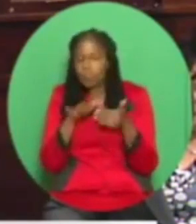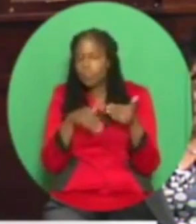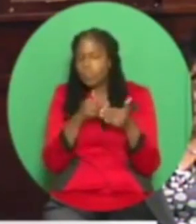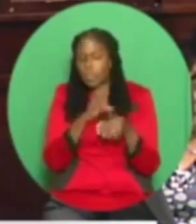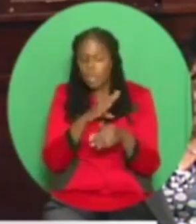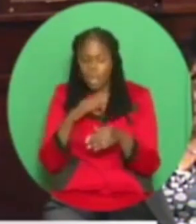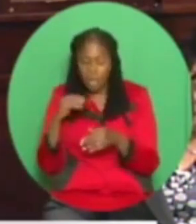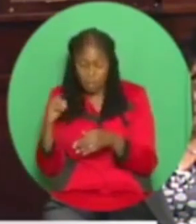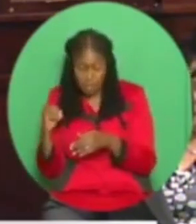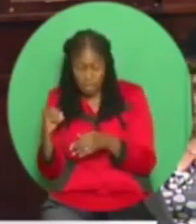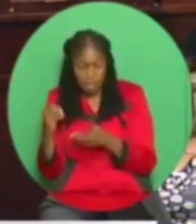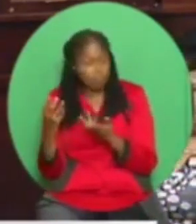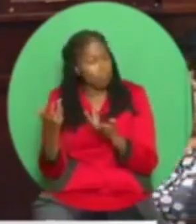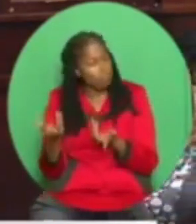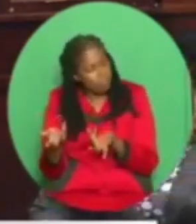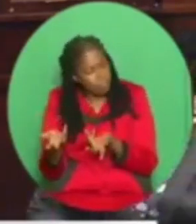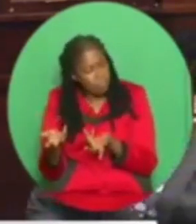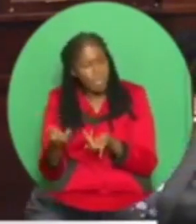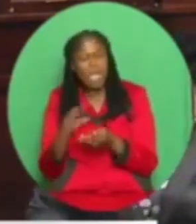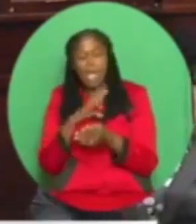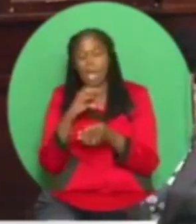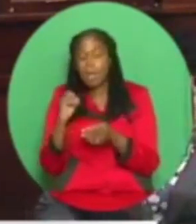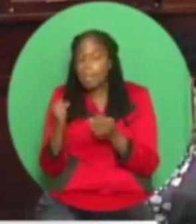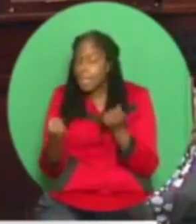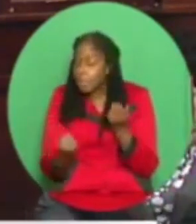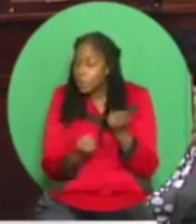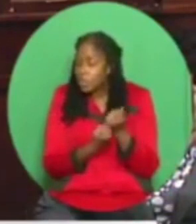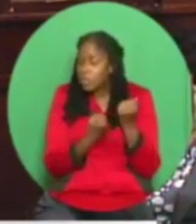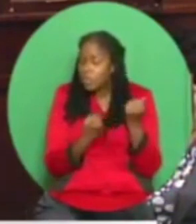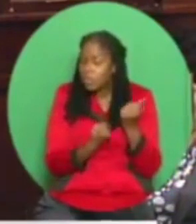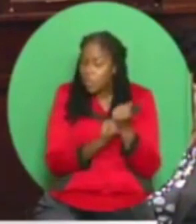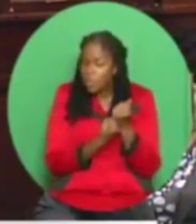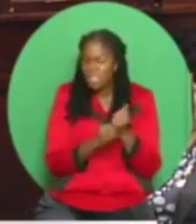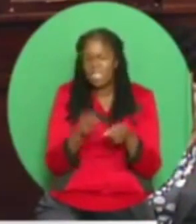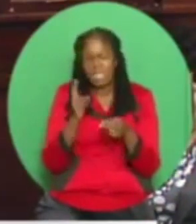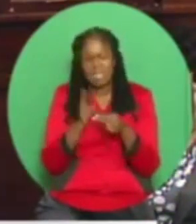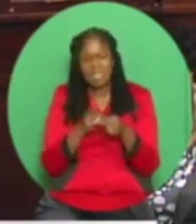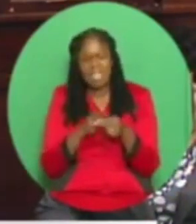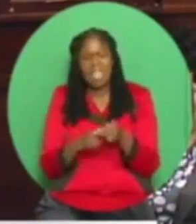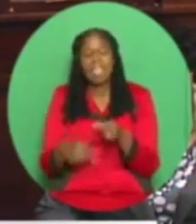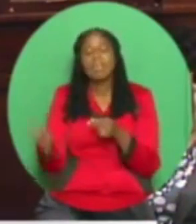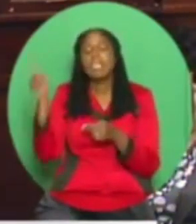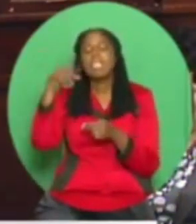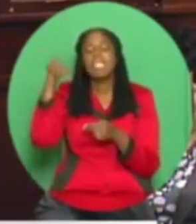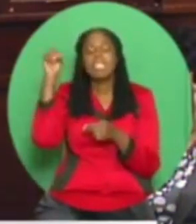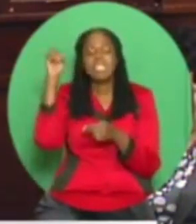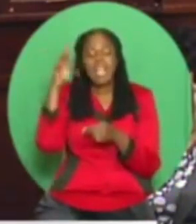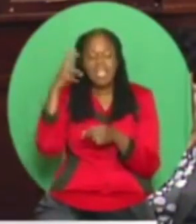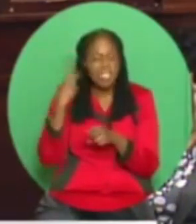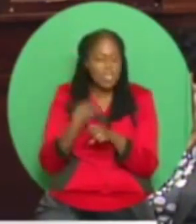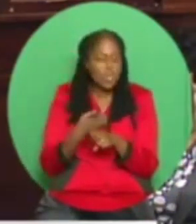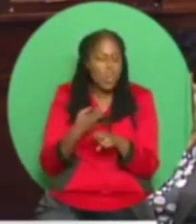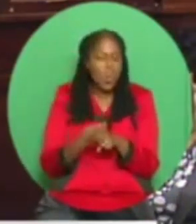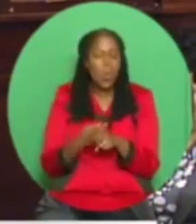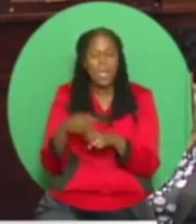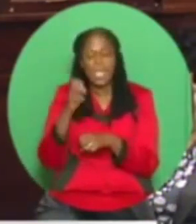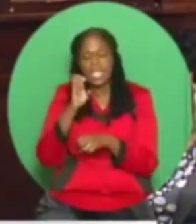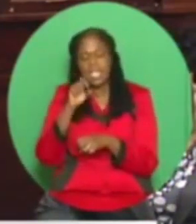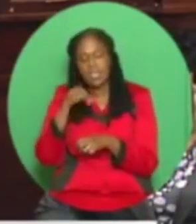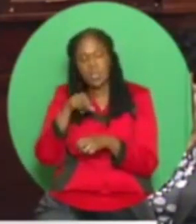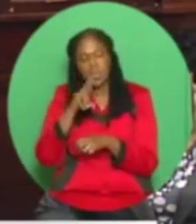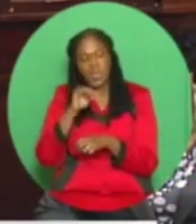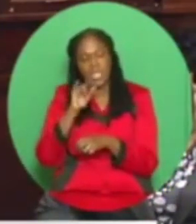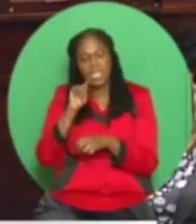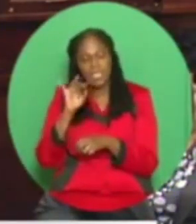supporting in this matter, a company called Sunstone Equity. Sunstone Equity is operating